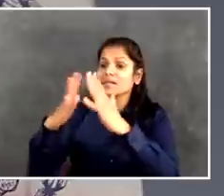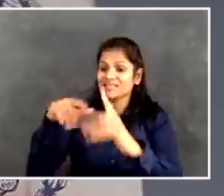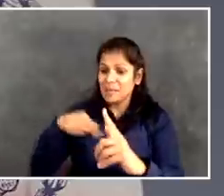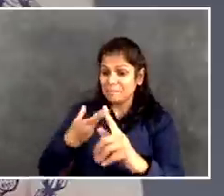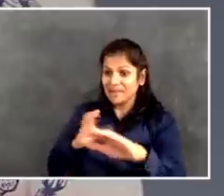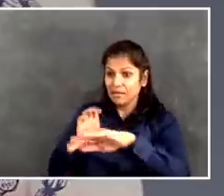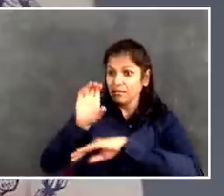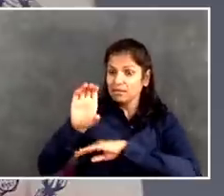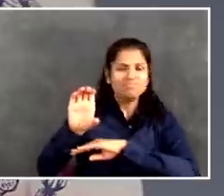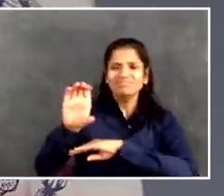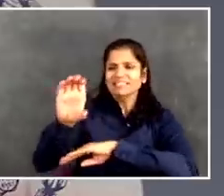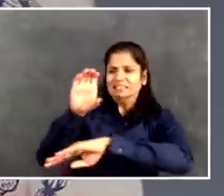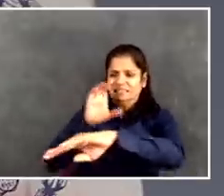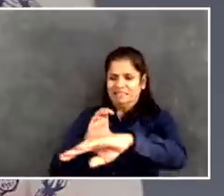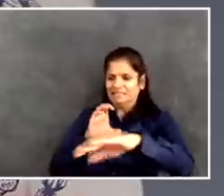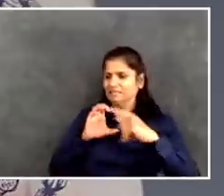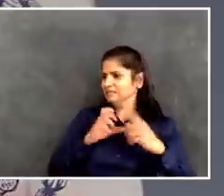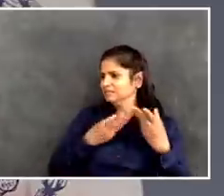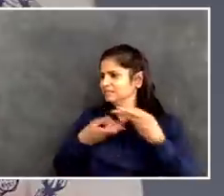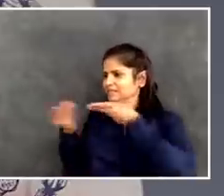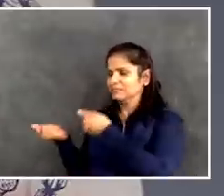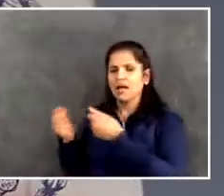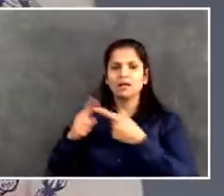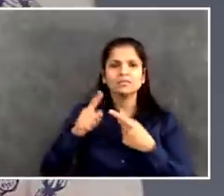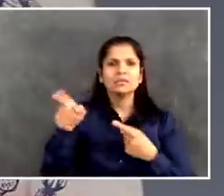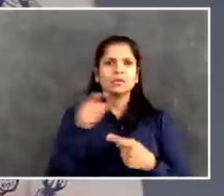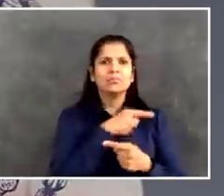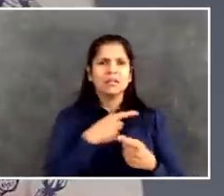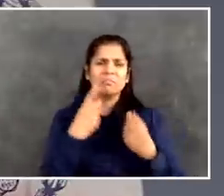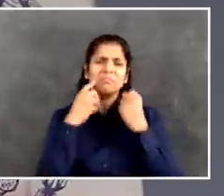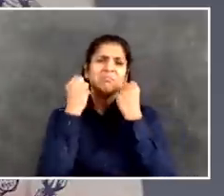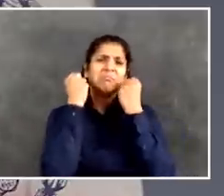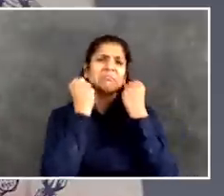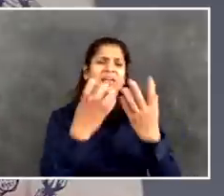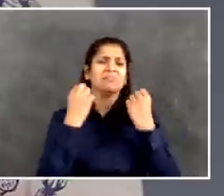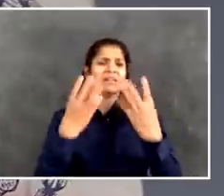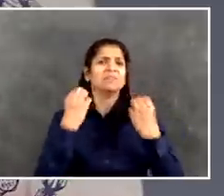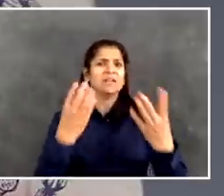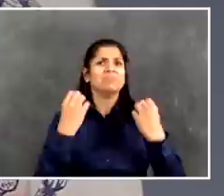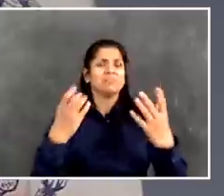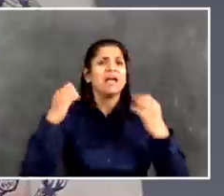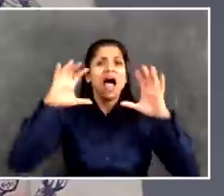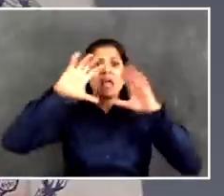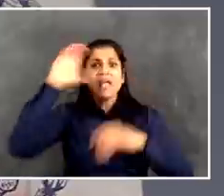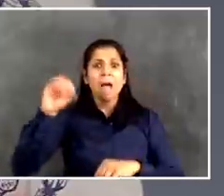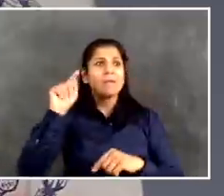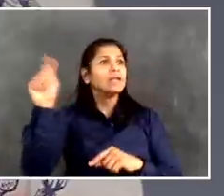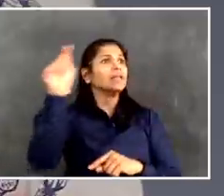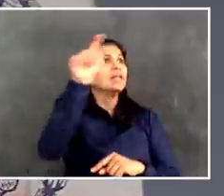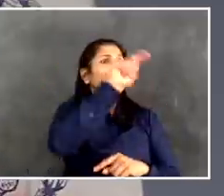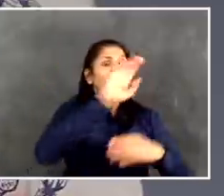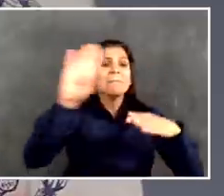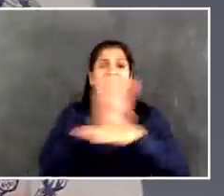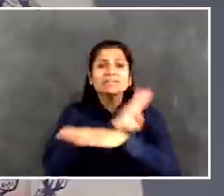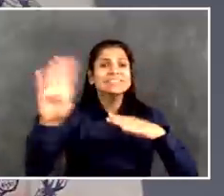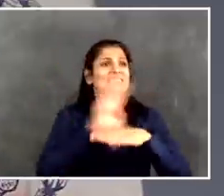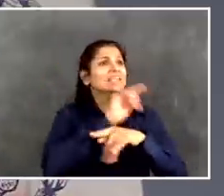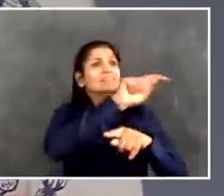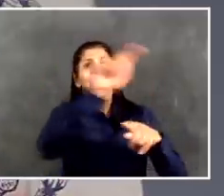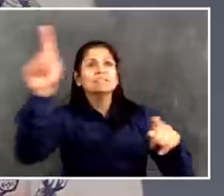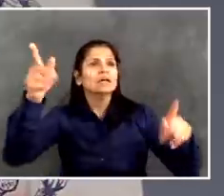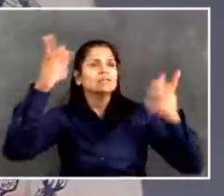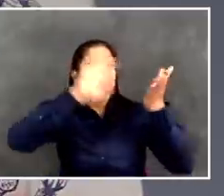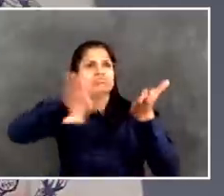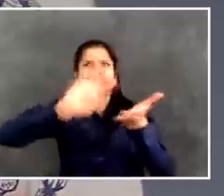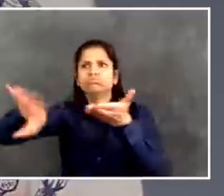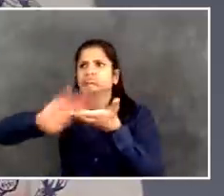open. We obviously only are allowing the most essential adult employees right now to do work. All other adults